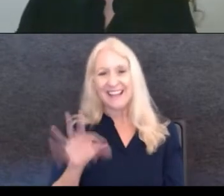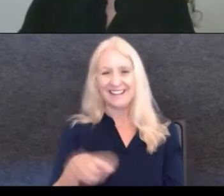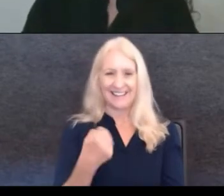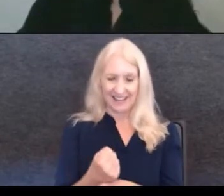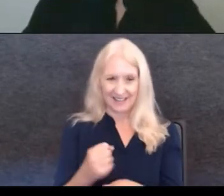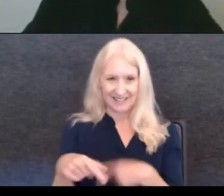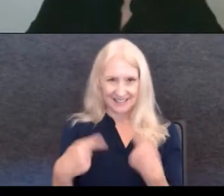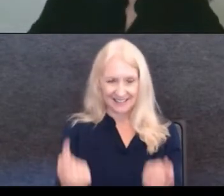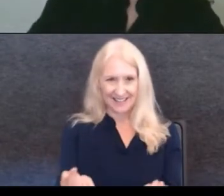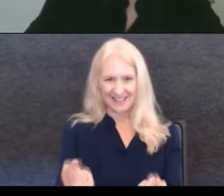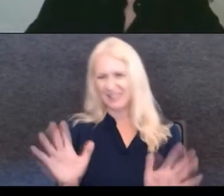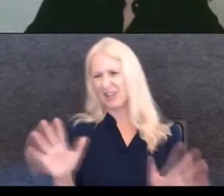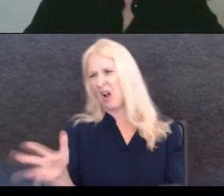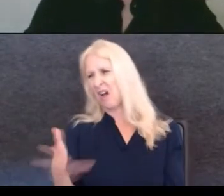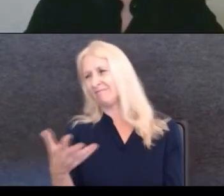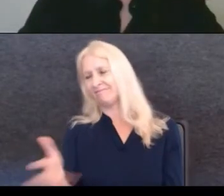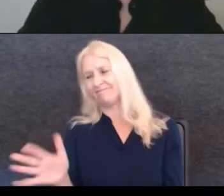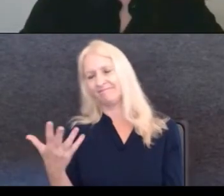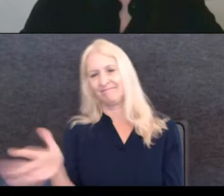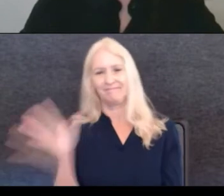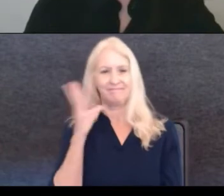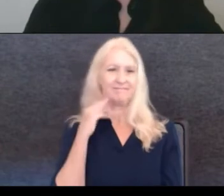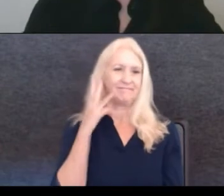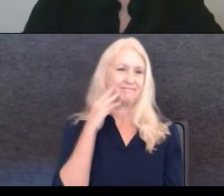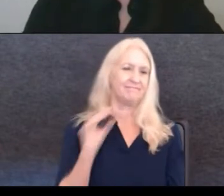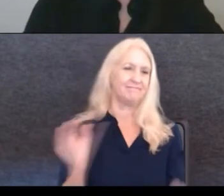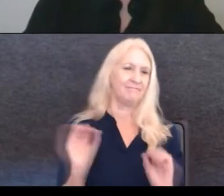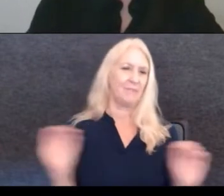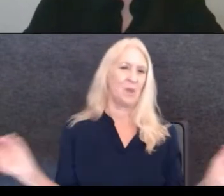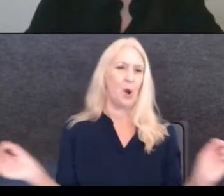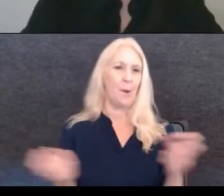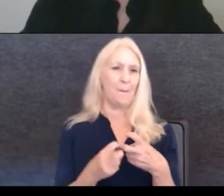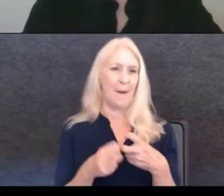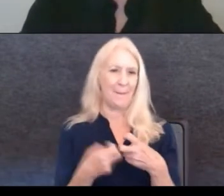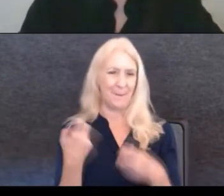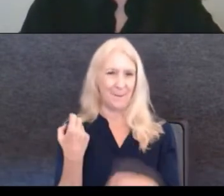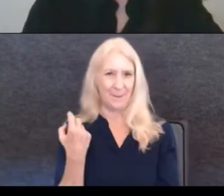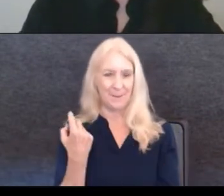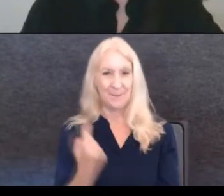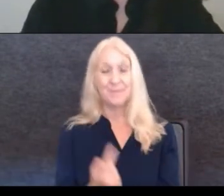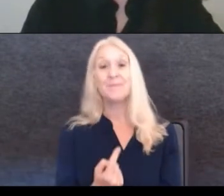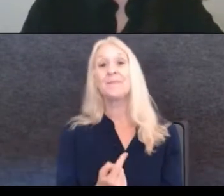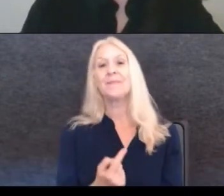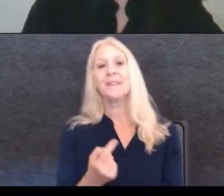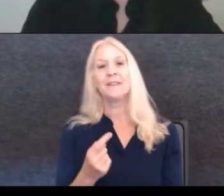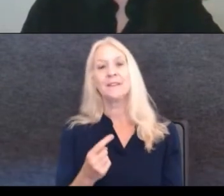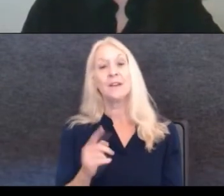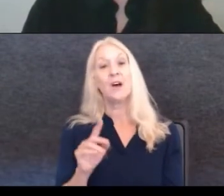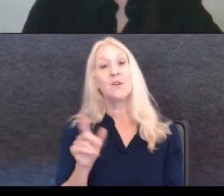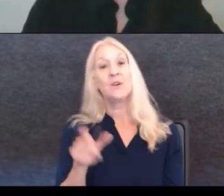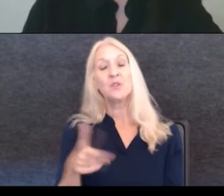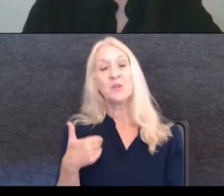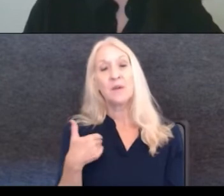you're like, I know this, this is no, this is no problem. I know this. Yeah. Clarice, do you have, um, do you